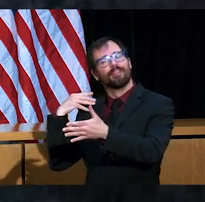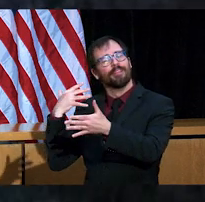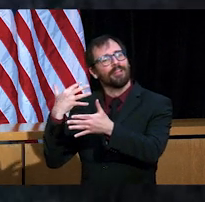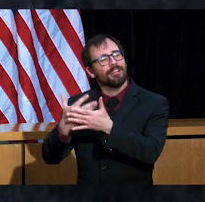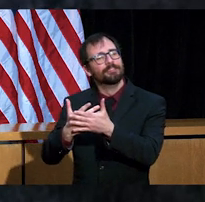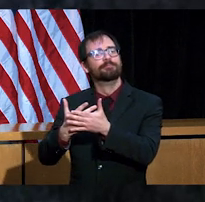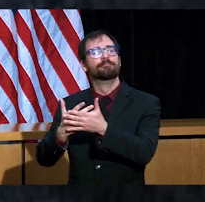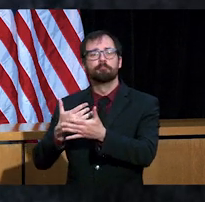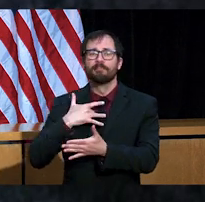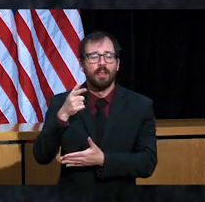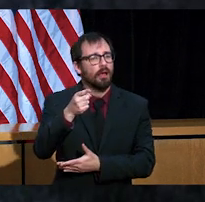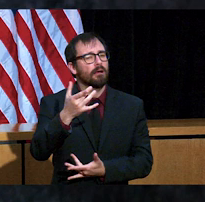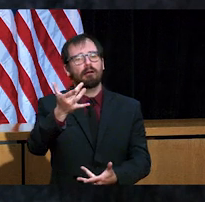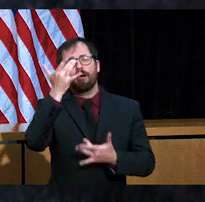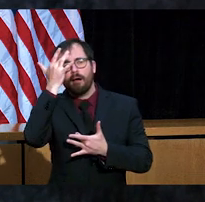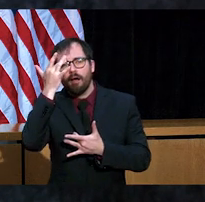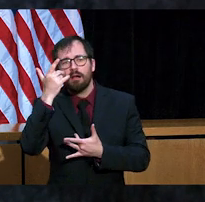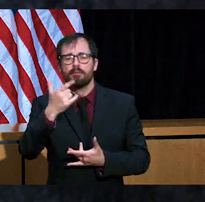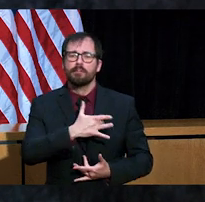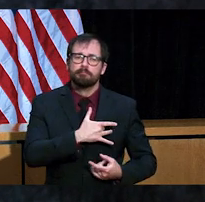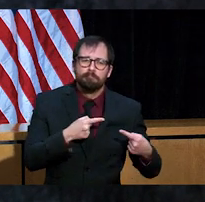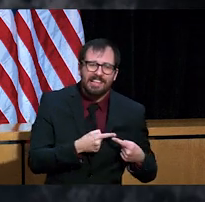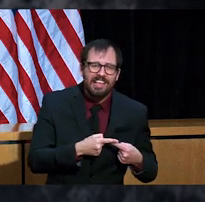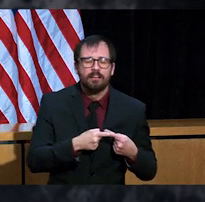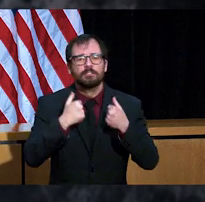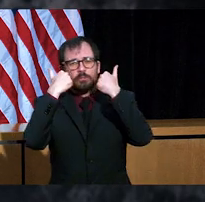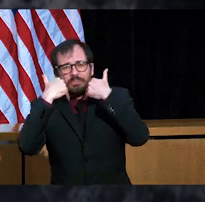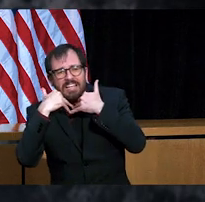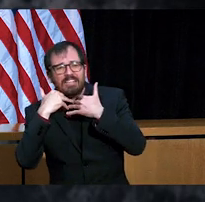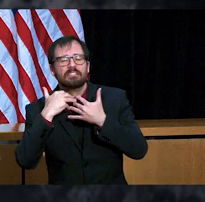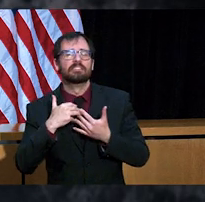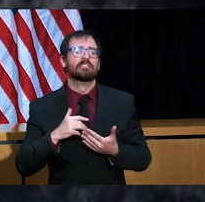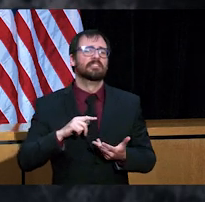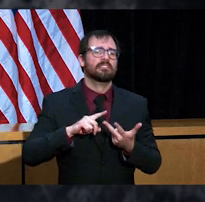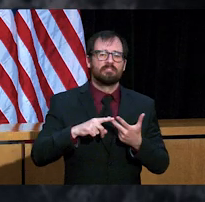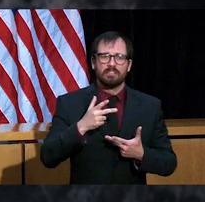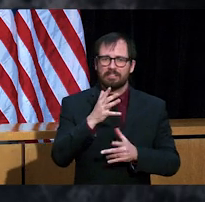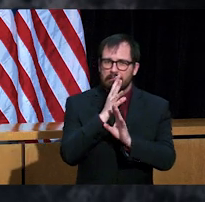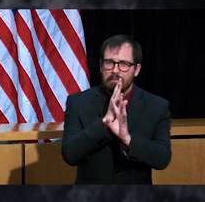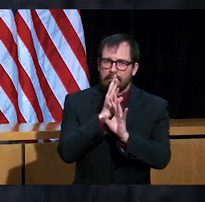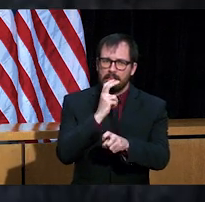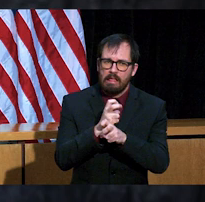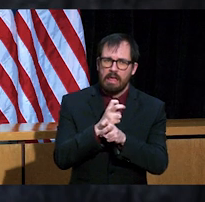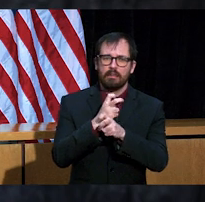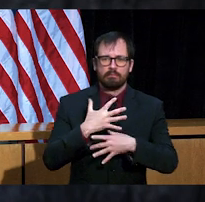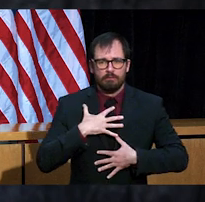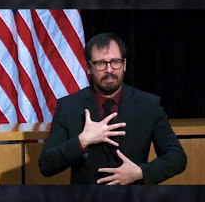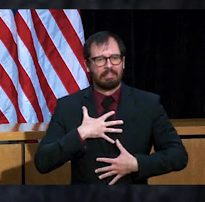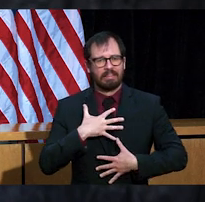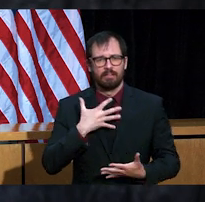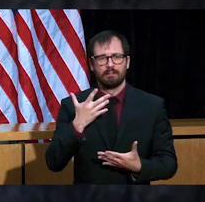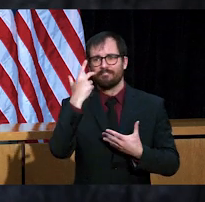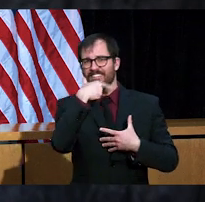hit. The kind that would start with chest pain and sweating. Or with difficulty speaking and drooping of the face. Or an